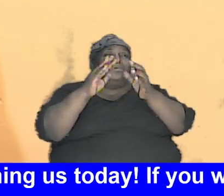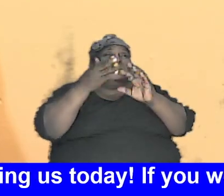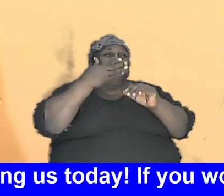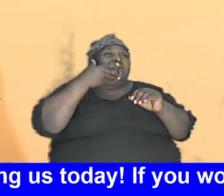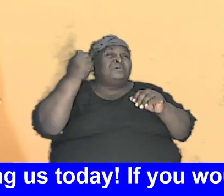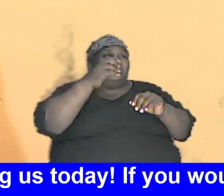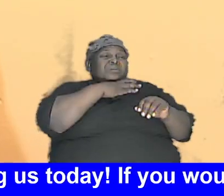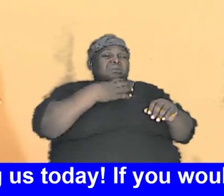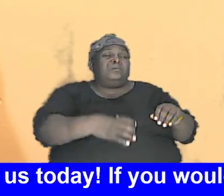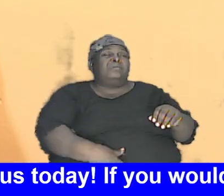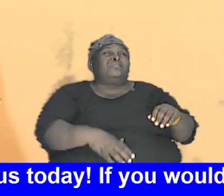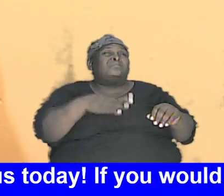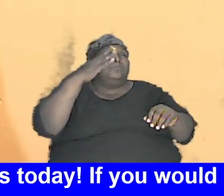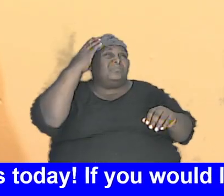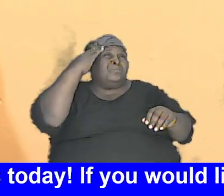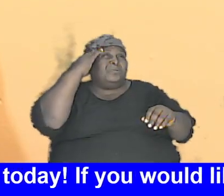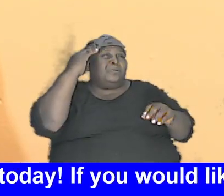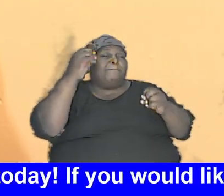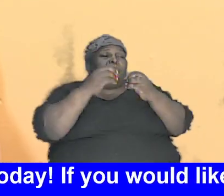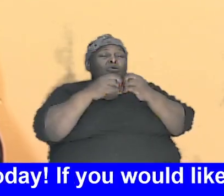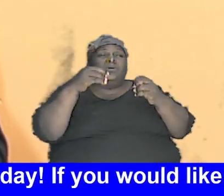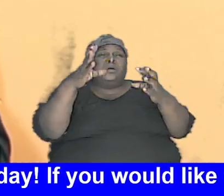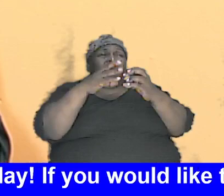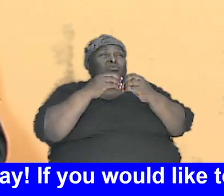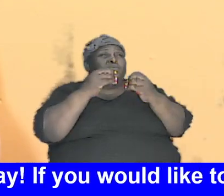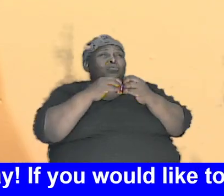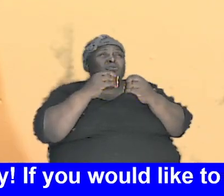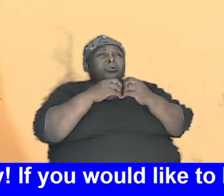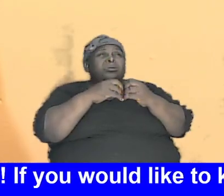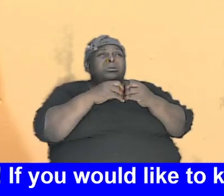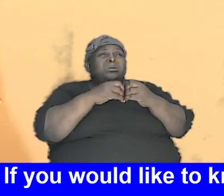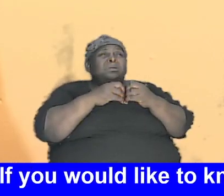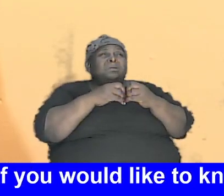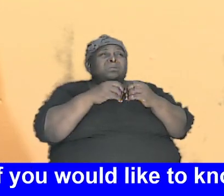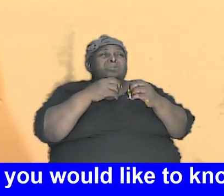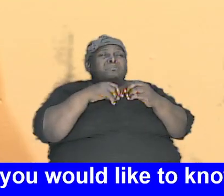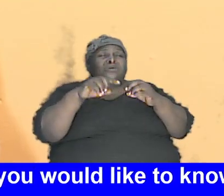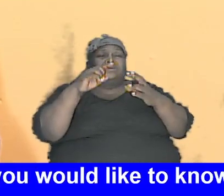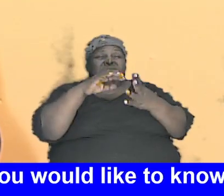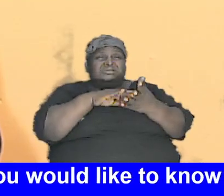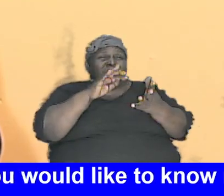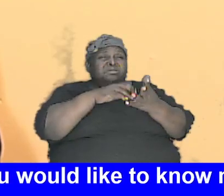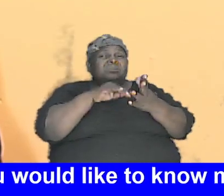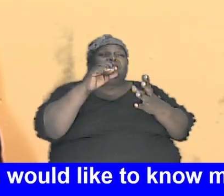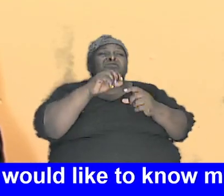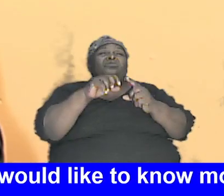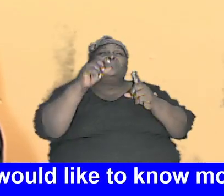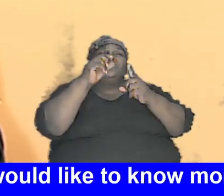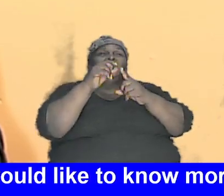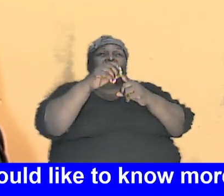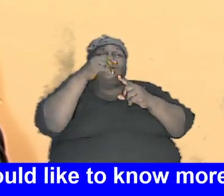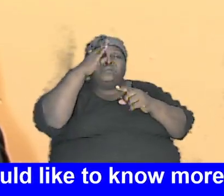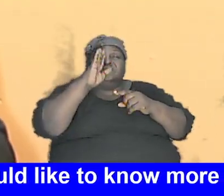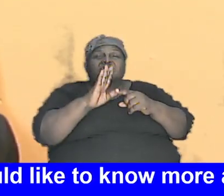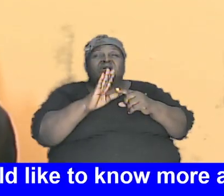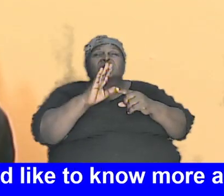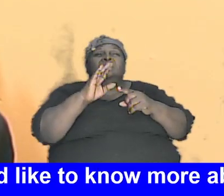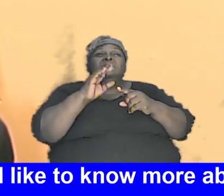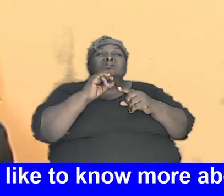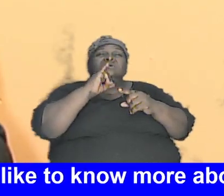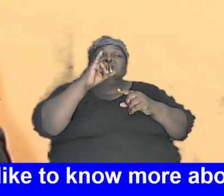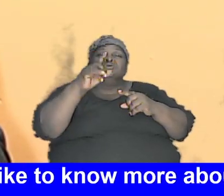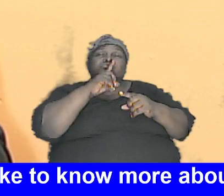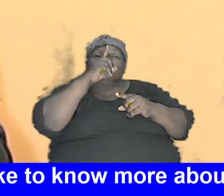recognizing more and more and as we drill into the word that the word of God is